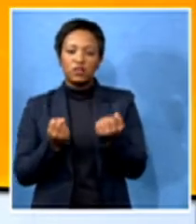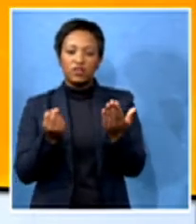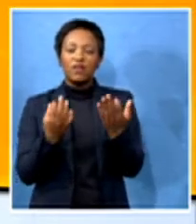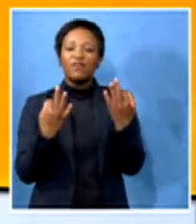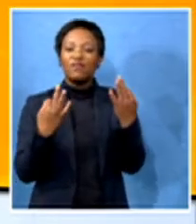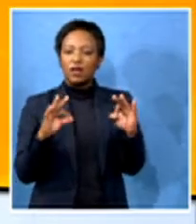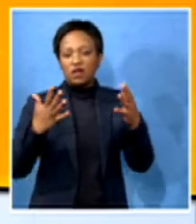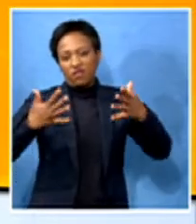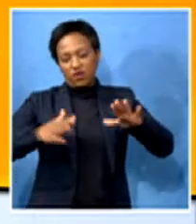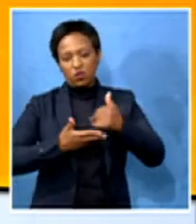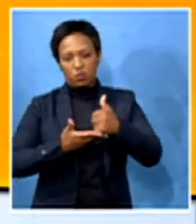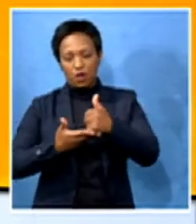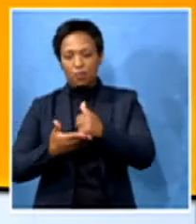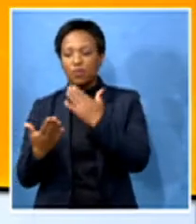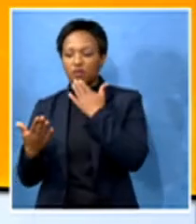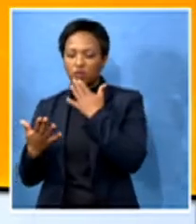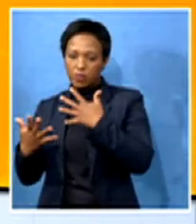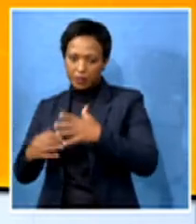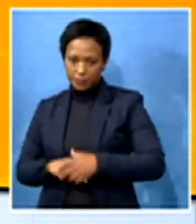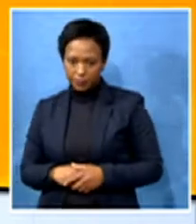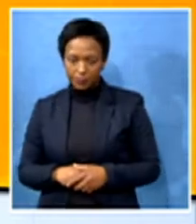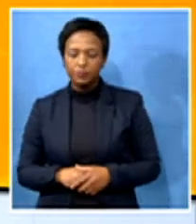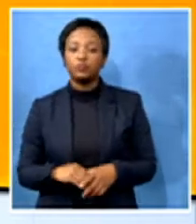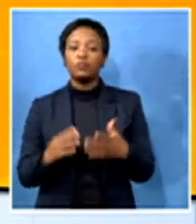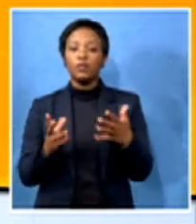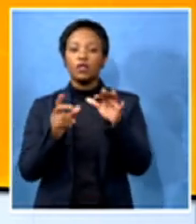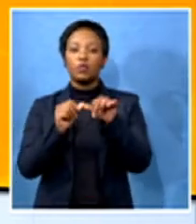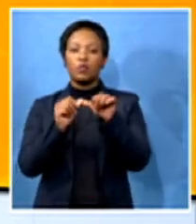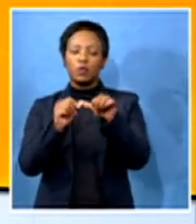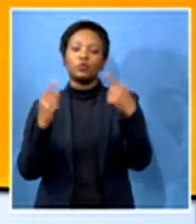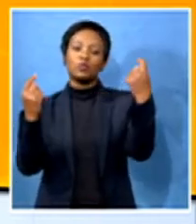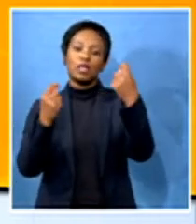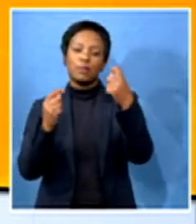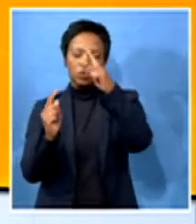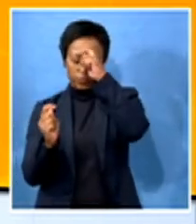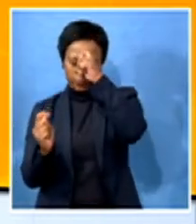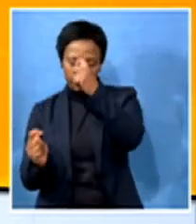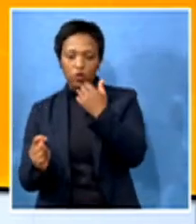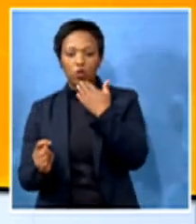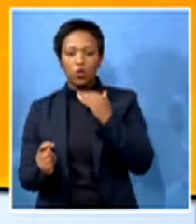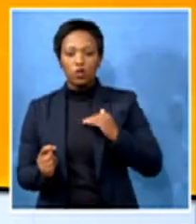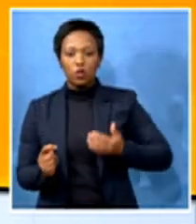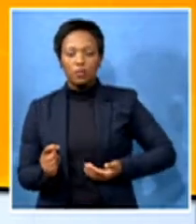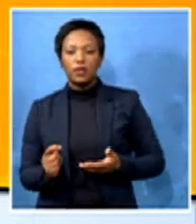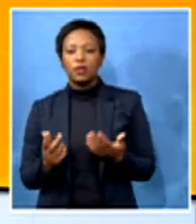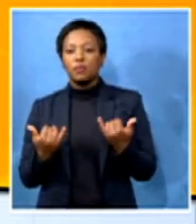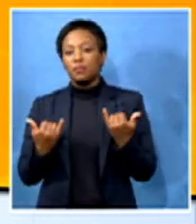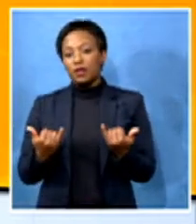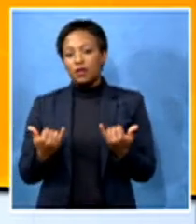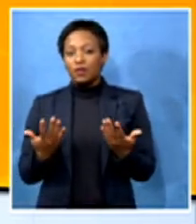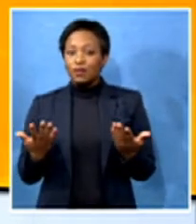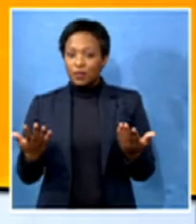of charge. Thank you so much. much. And this, as we continue to celebrate women. Right. It seems as though that is